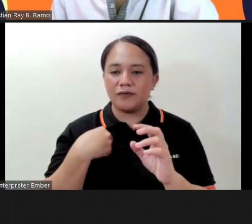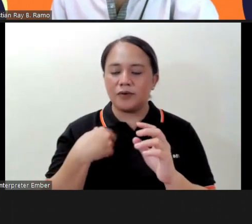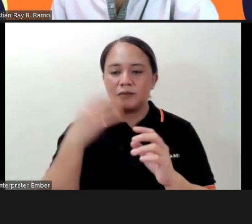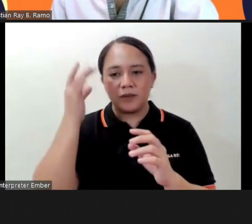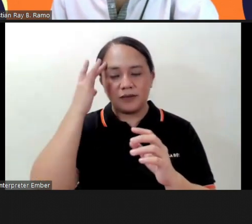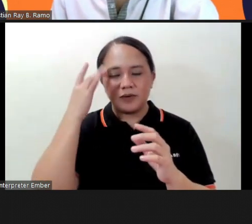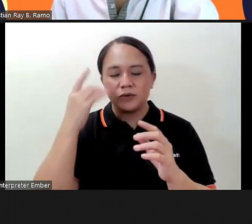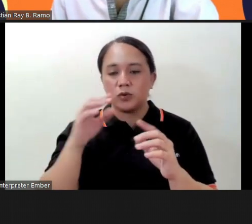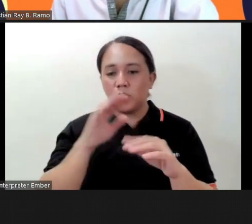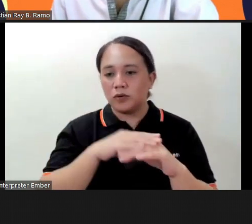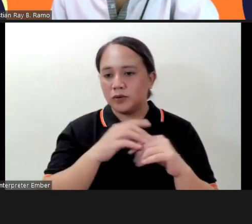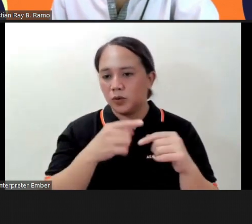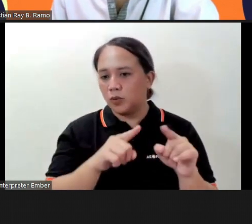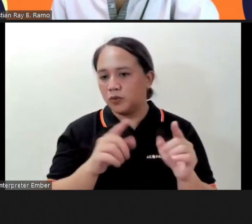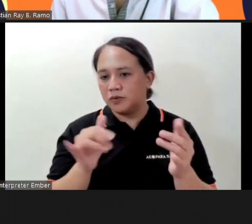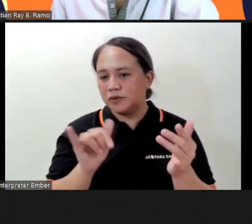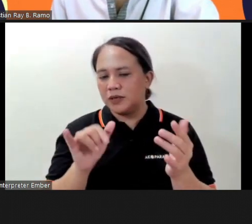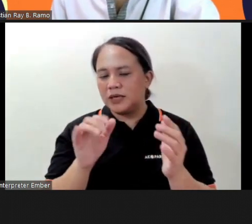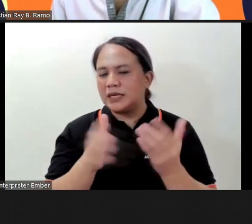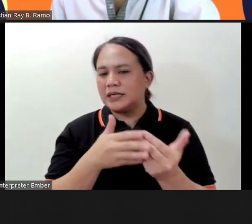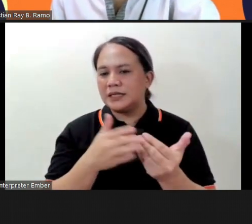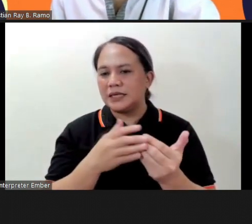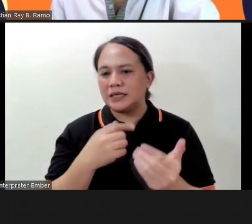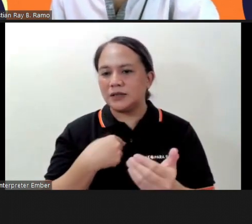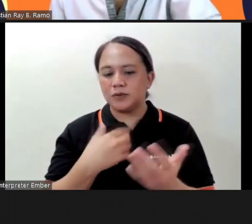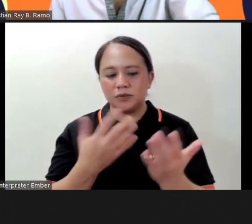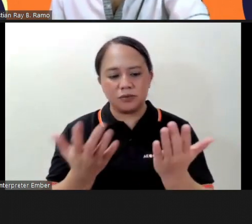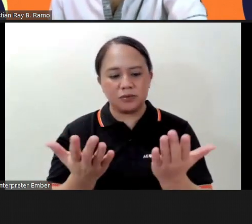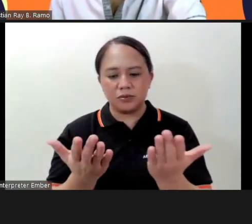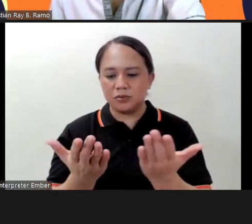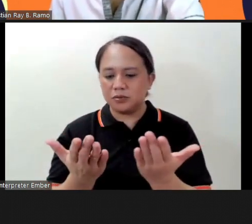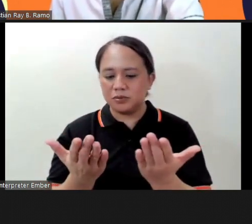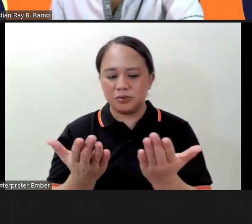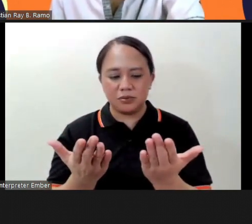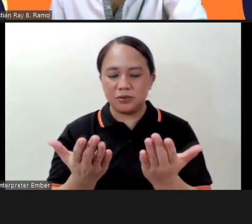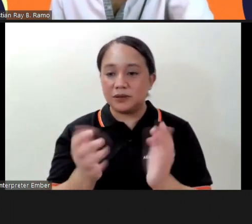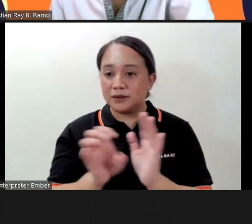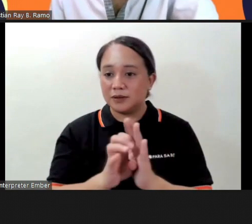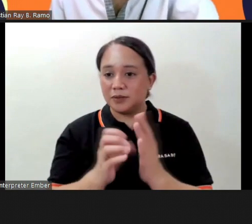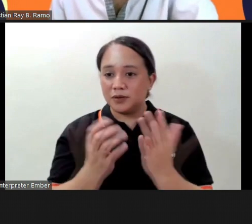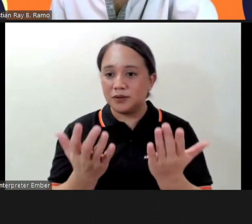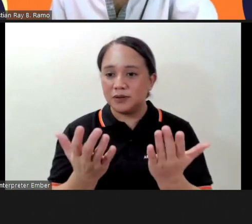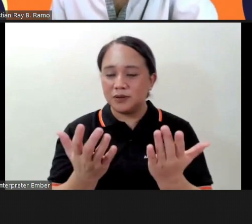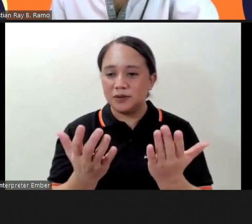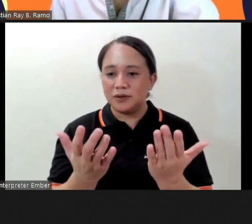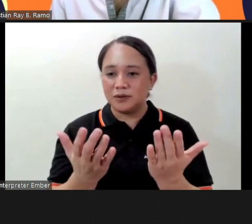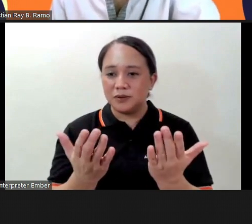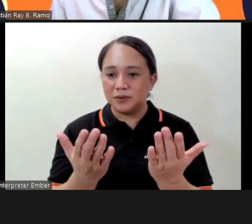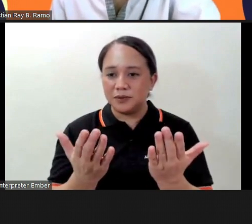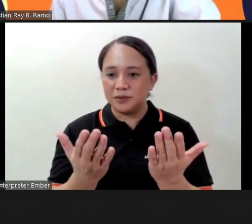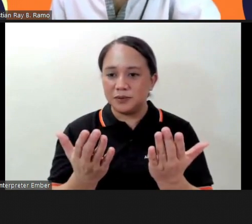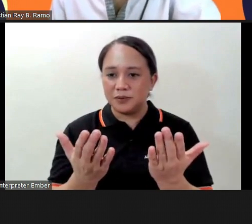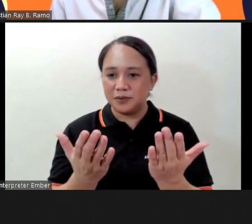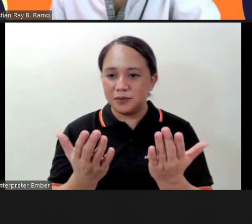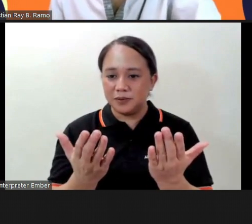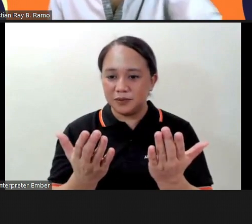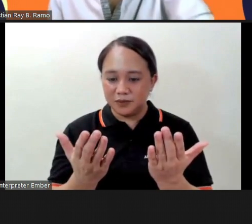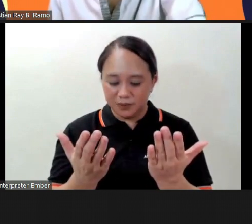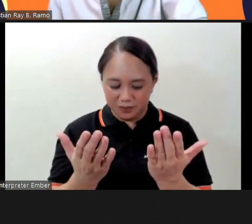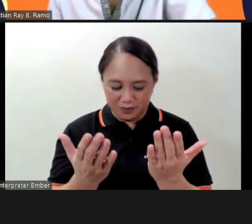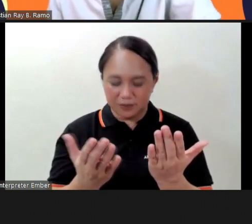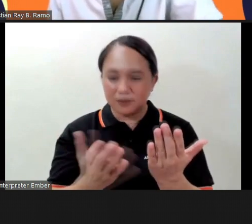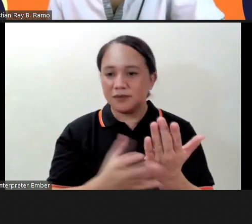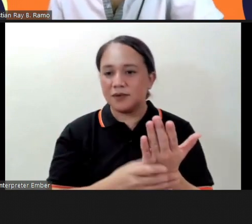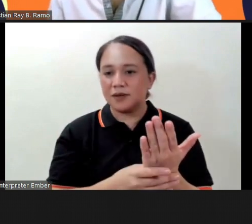like let's say looking at your hands and then looking at the creases and